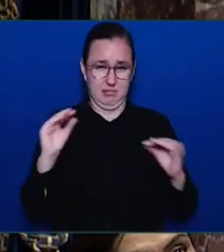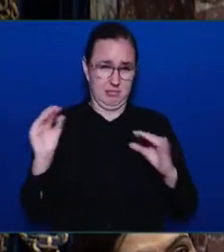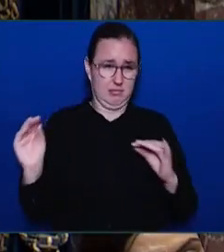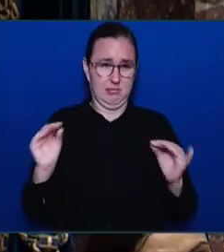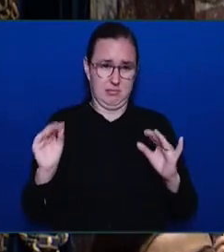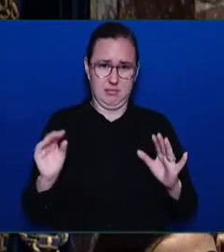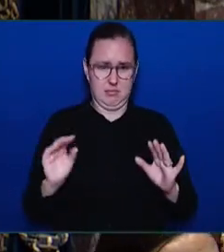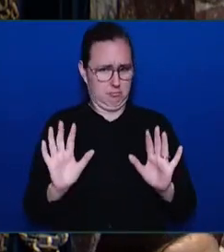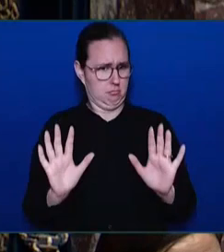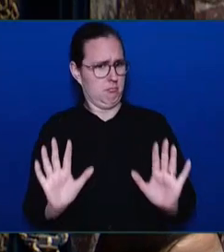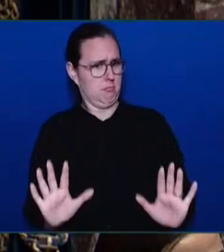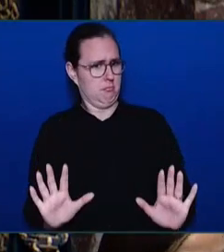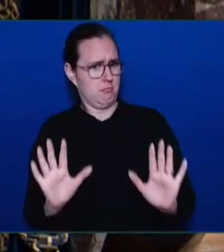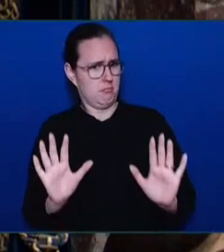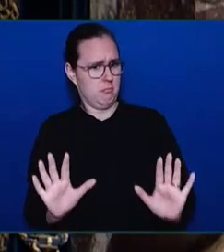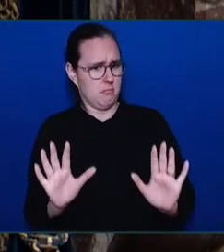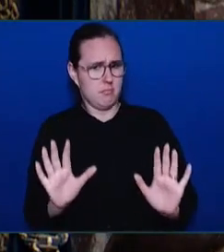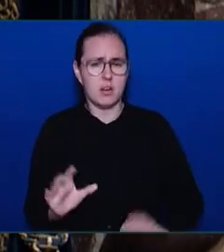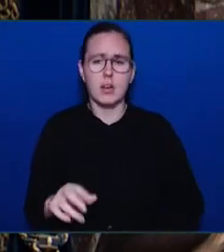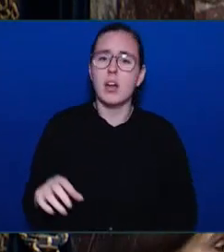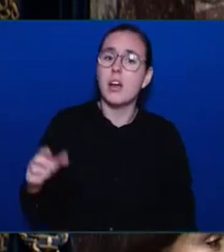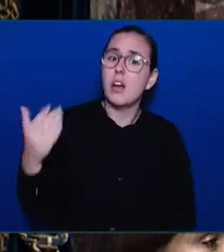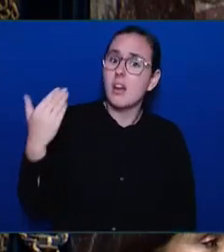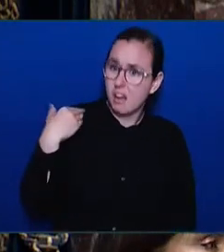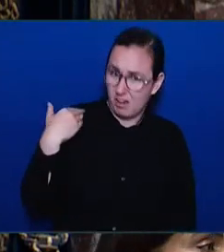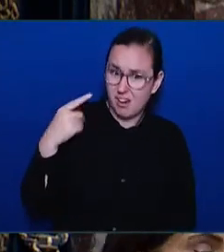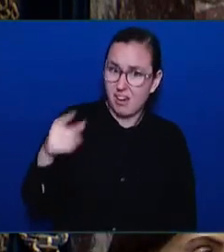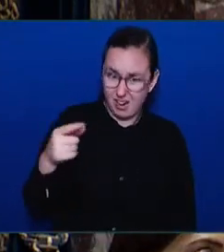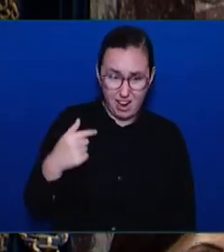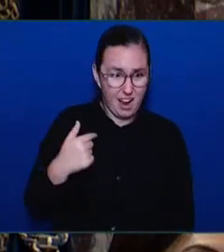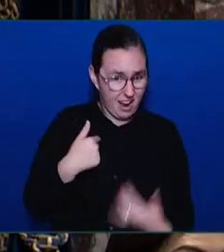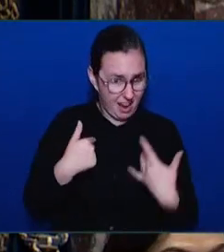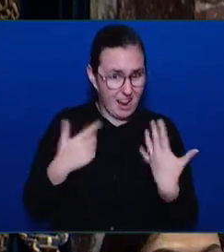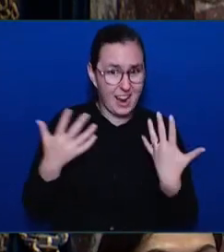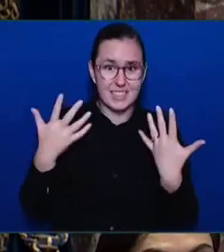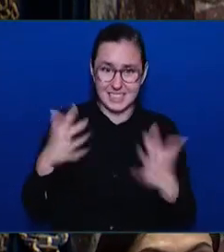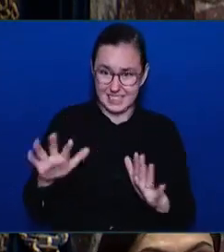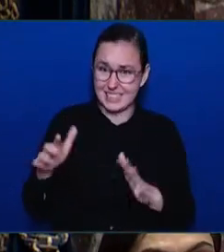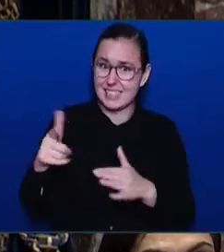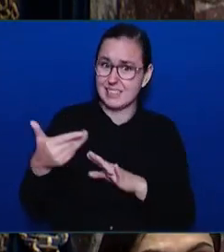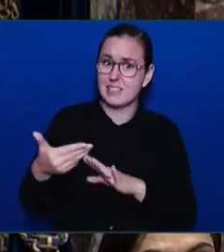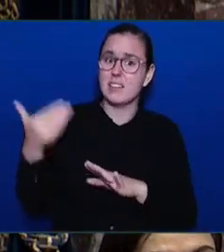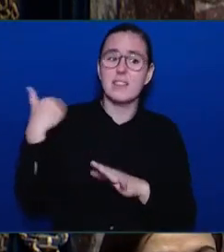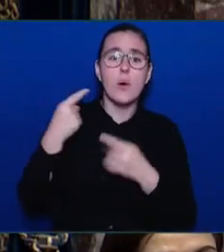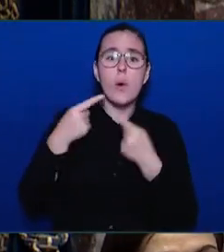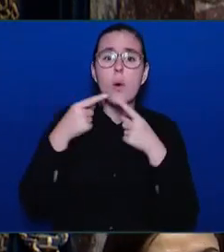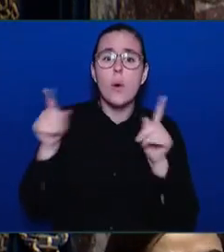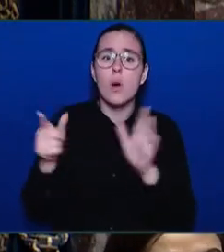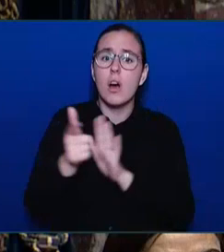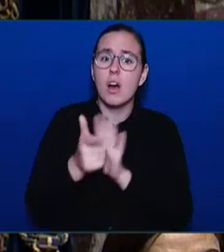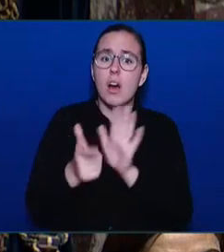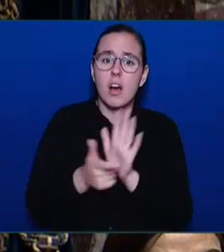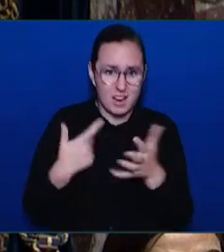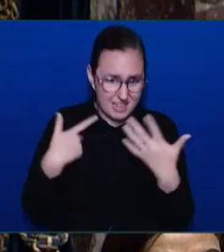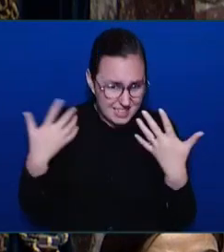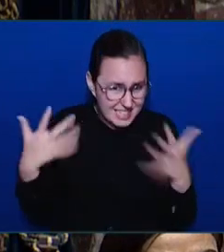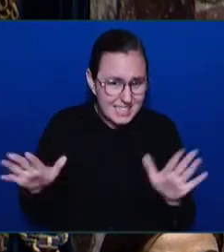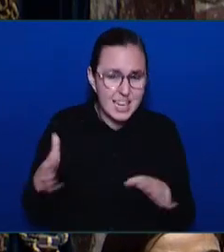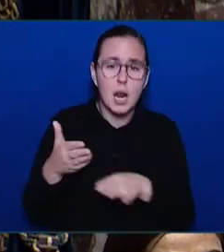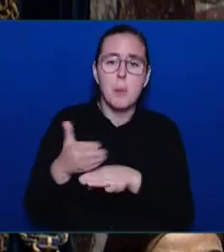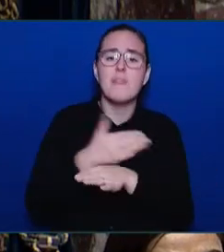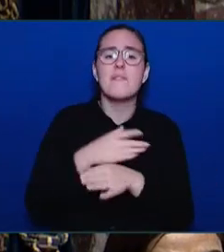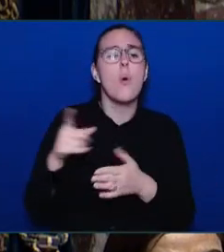the Declaration Act, and that was also before Section 3, the interim approach. The Minister knows, and the Minister knows that I know,